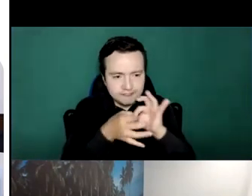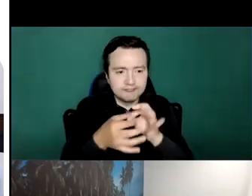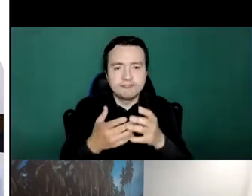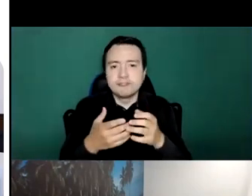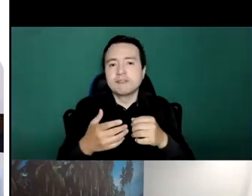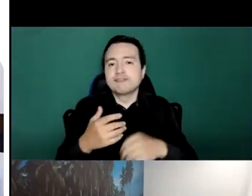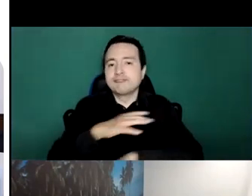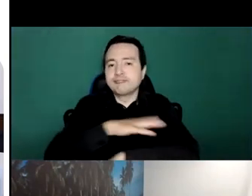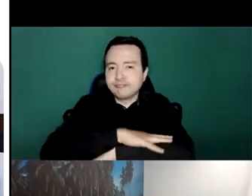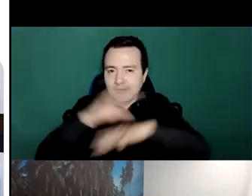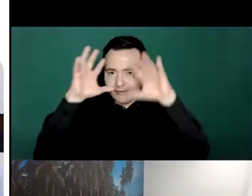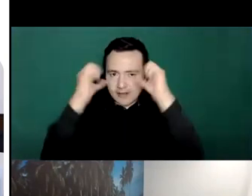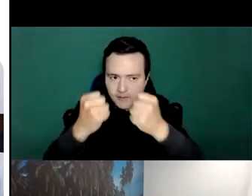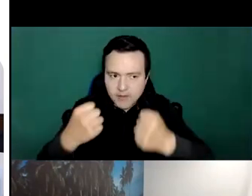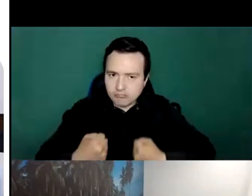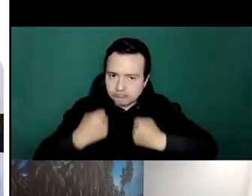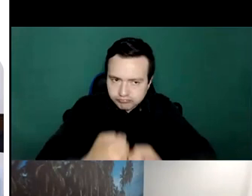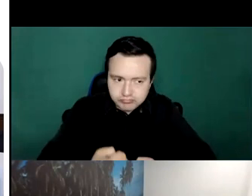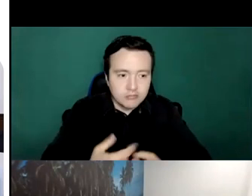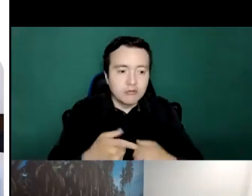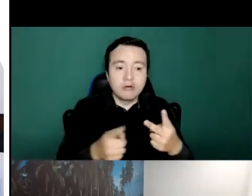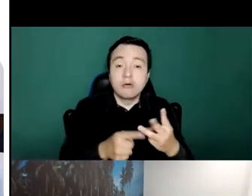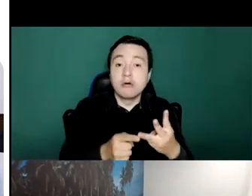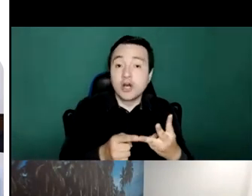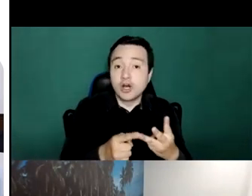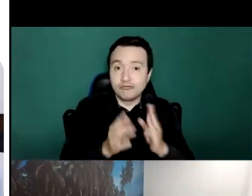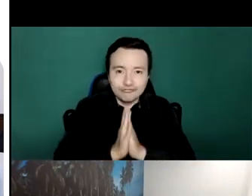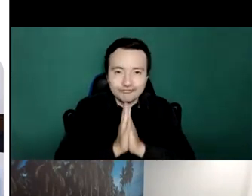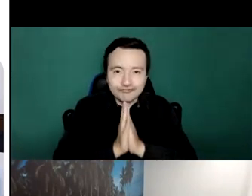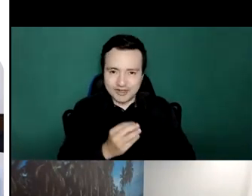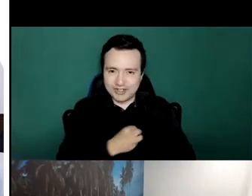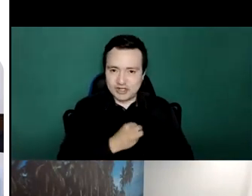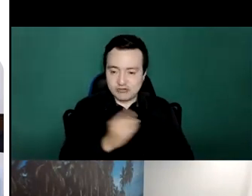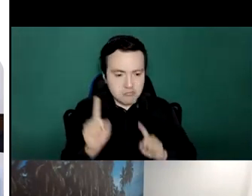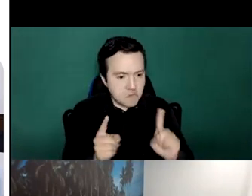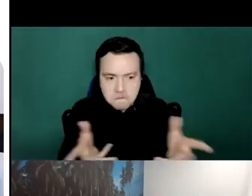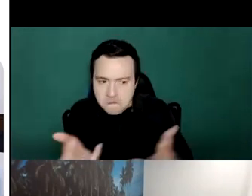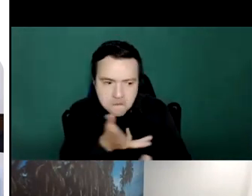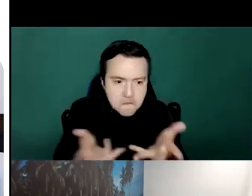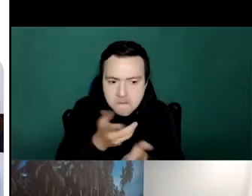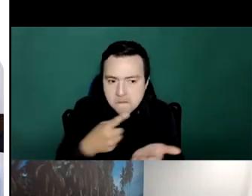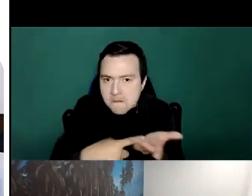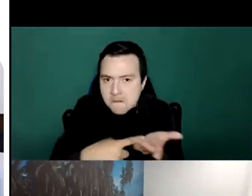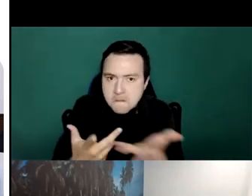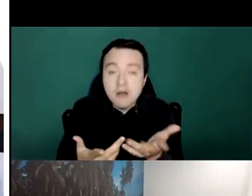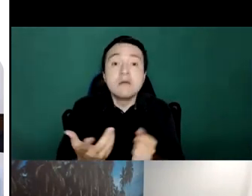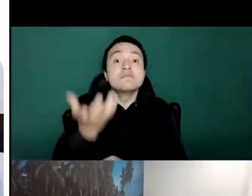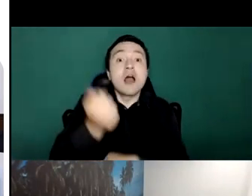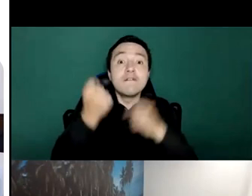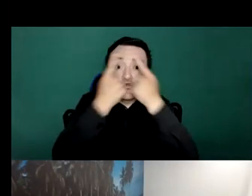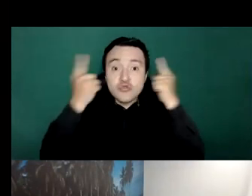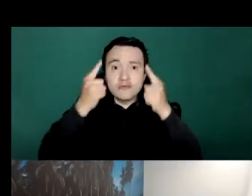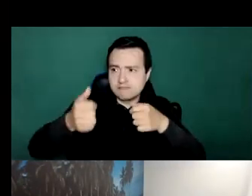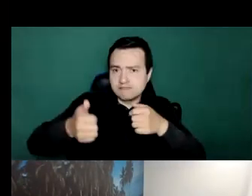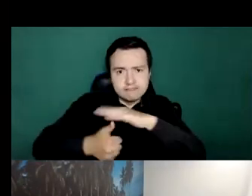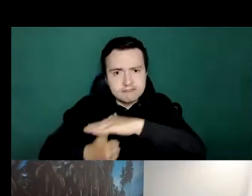the ecumenical committee of panama universities all pulling together in this